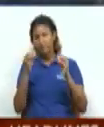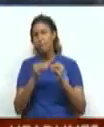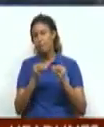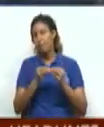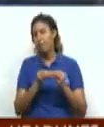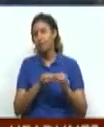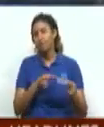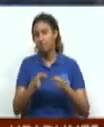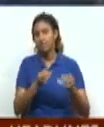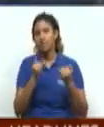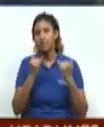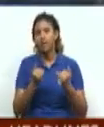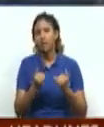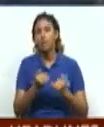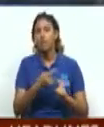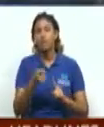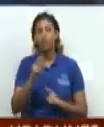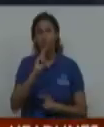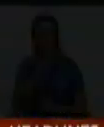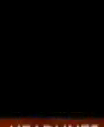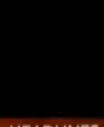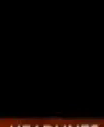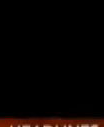latest from the United Arab Emirates.